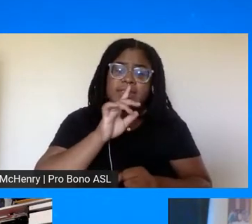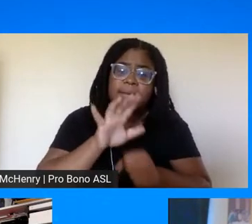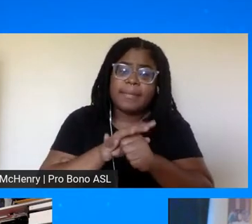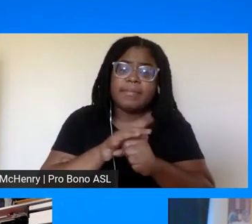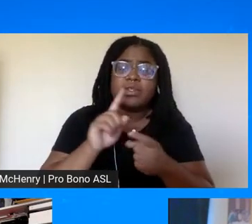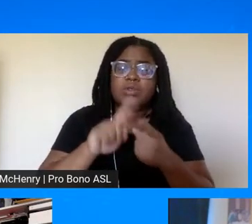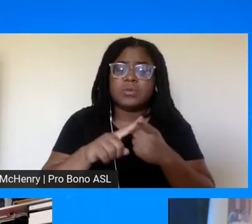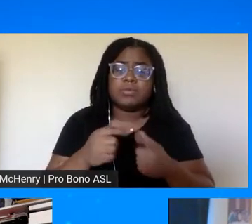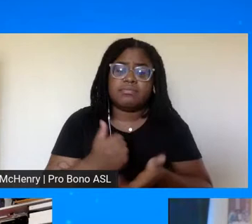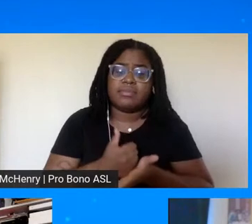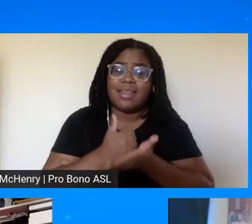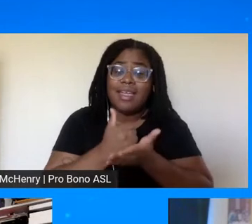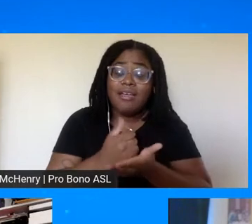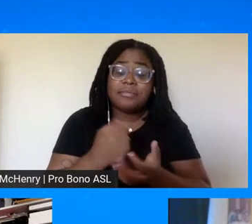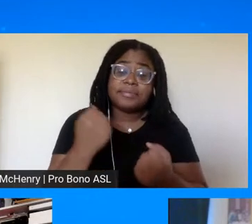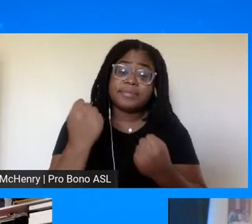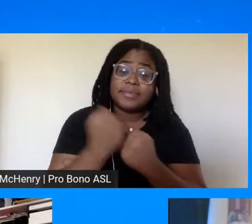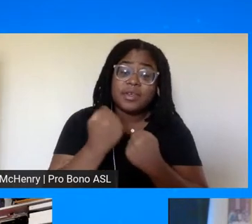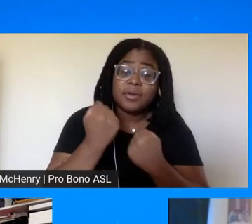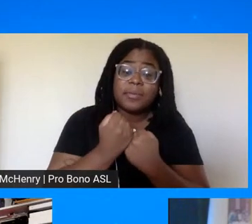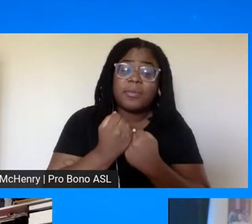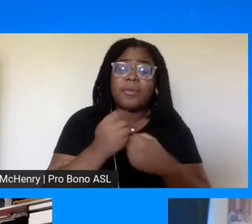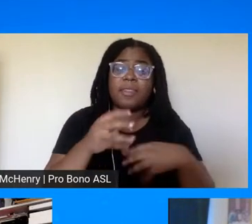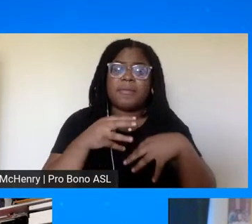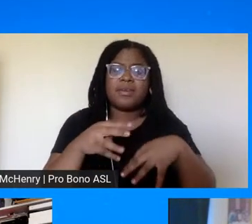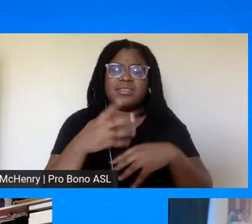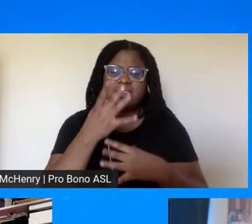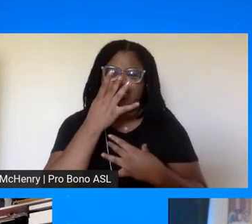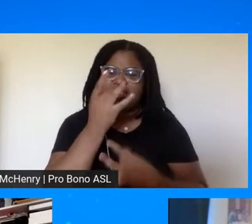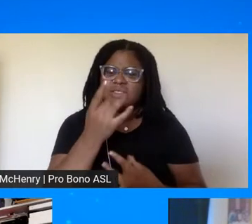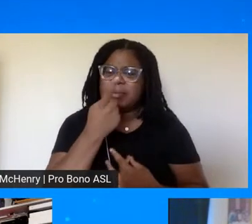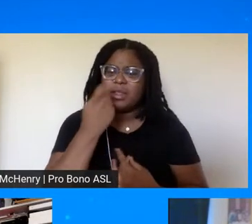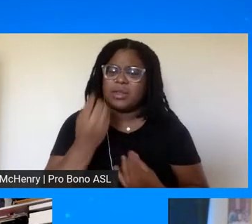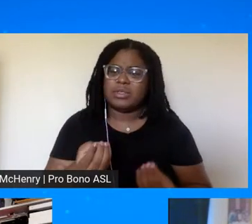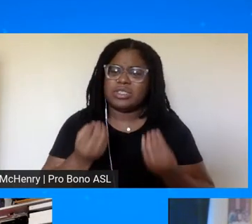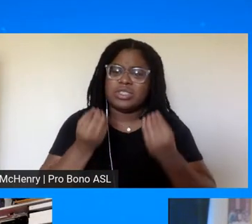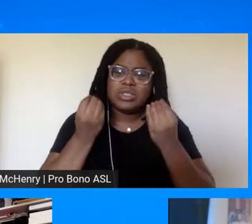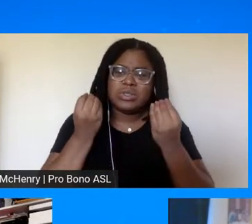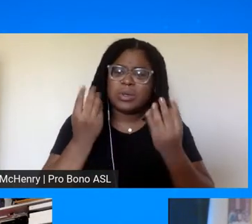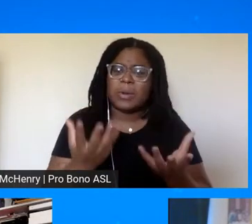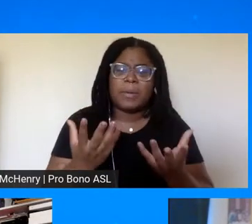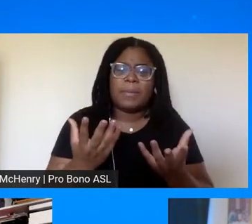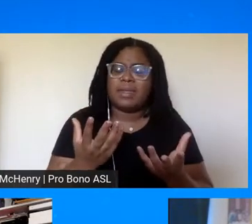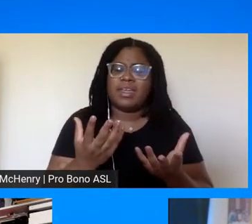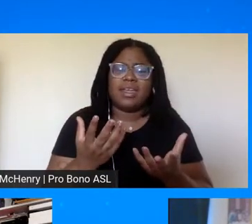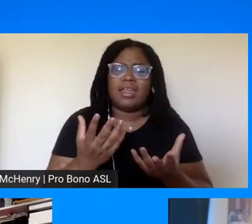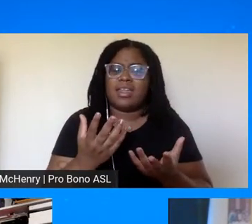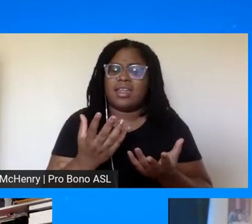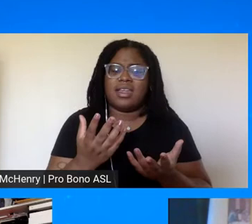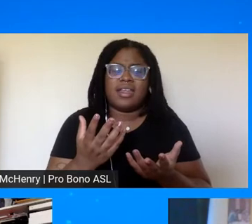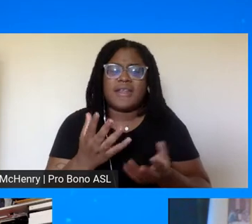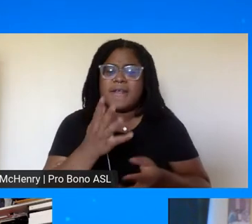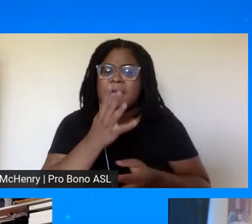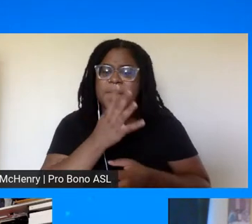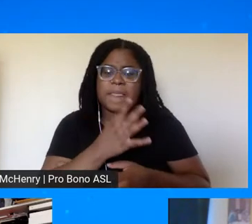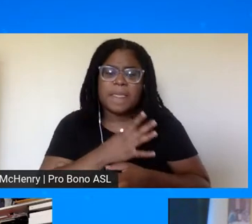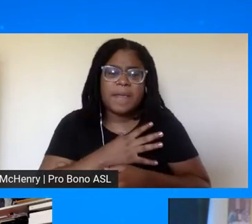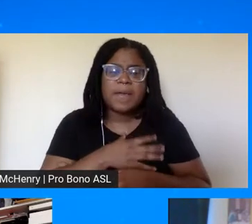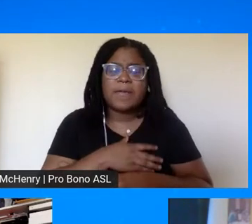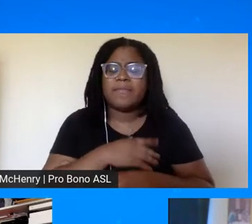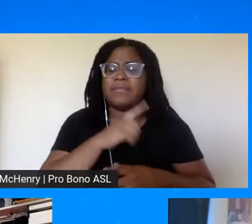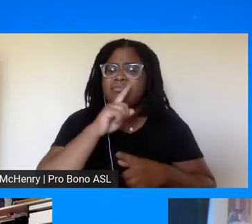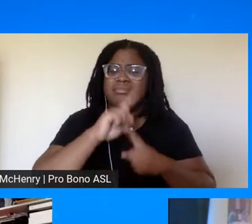um support the march but it's interesting because there were so many women present present you had lena horn diane